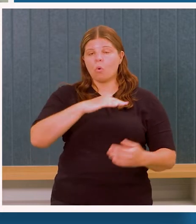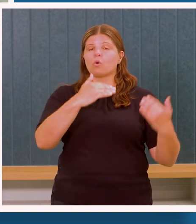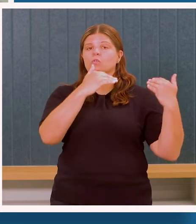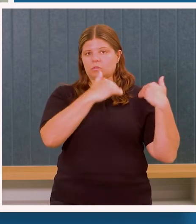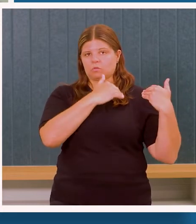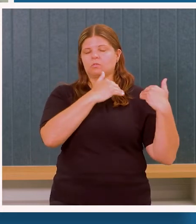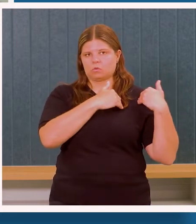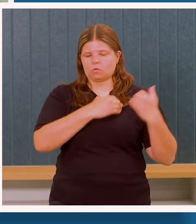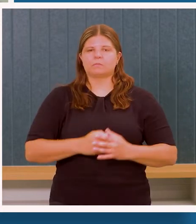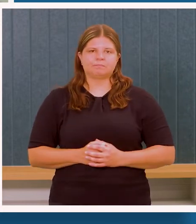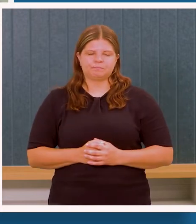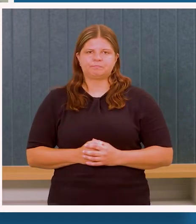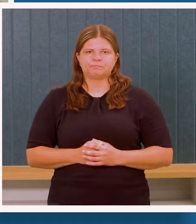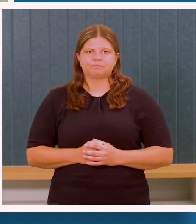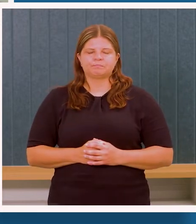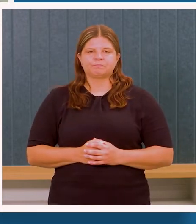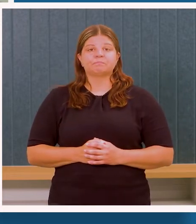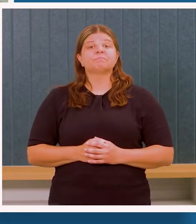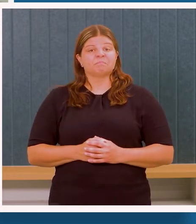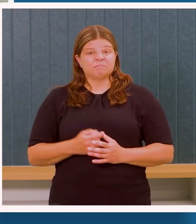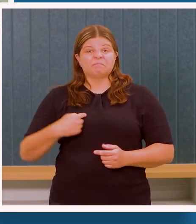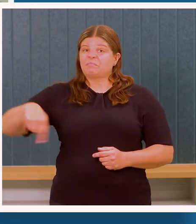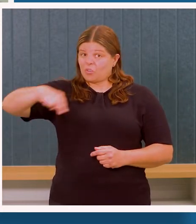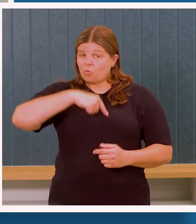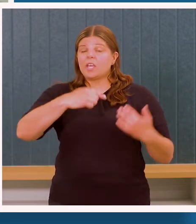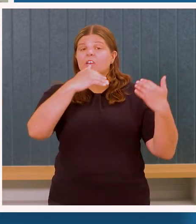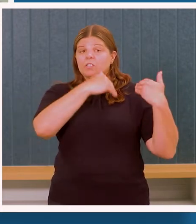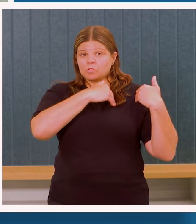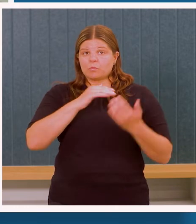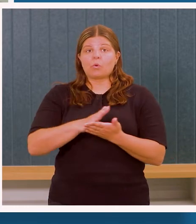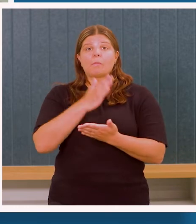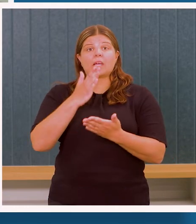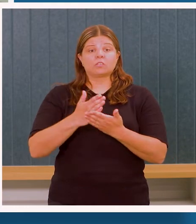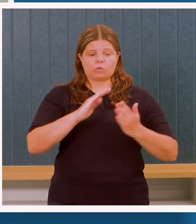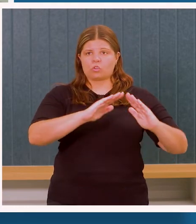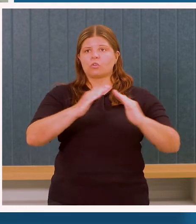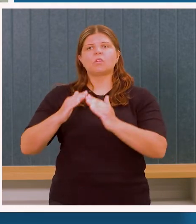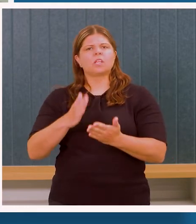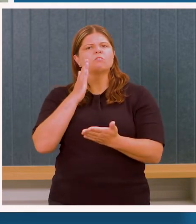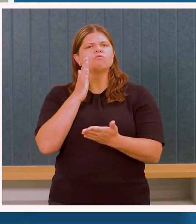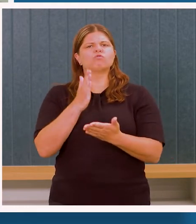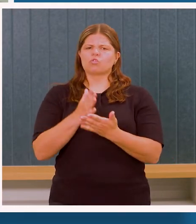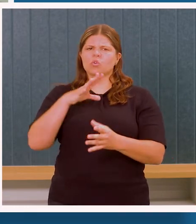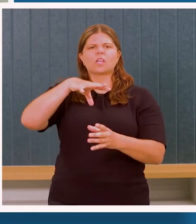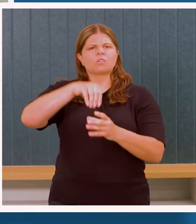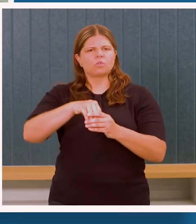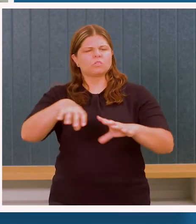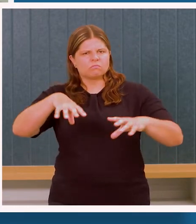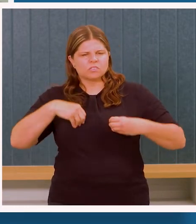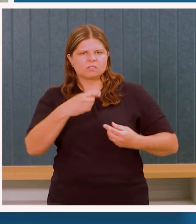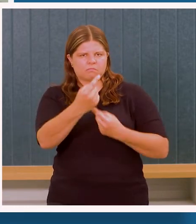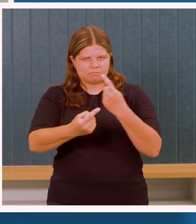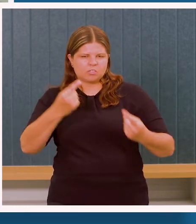family, my family, everyone. It's our collective responsibility to create a truly inclusive community,